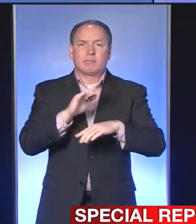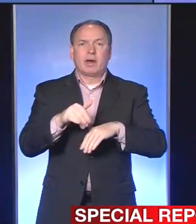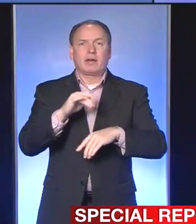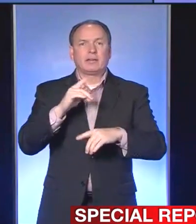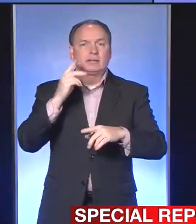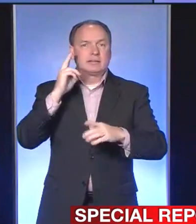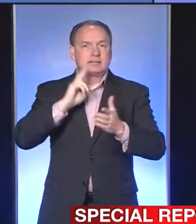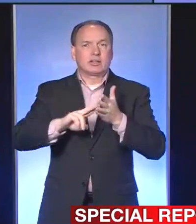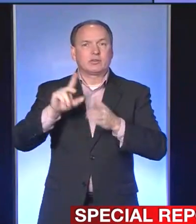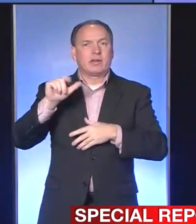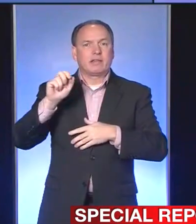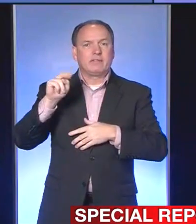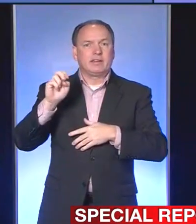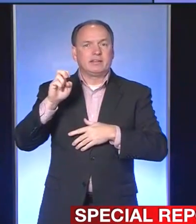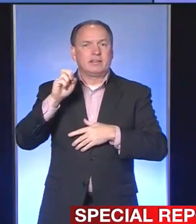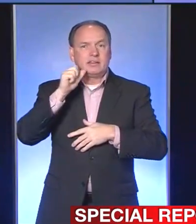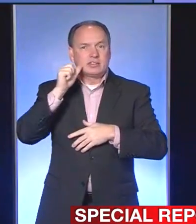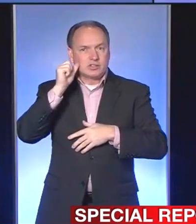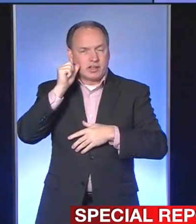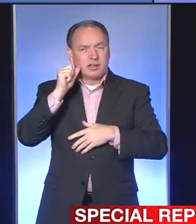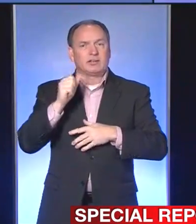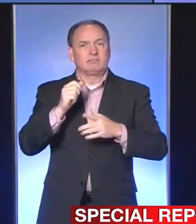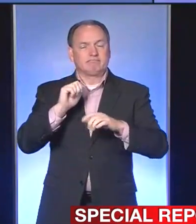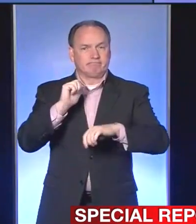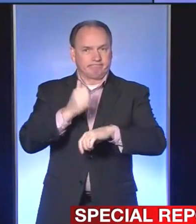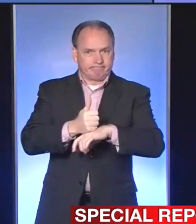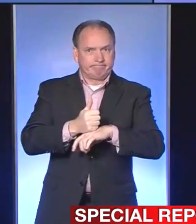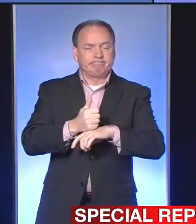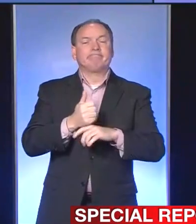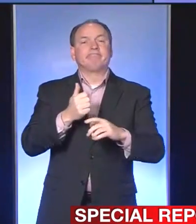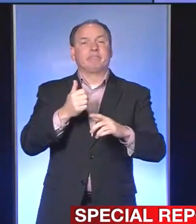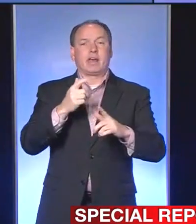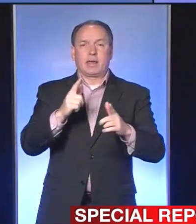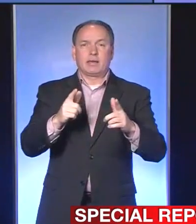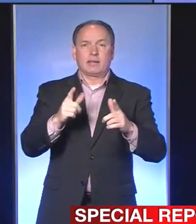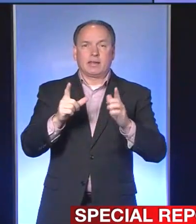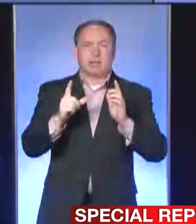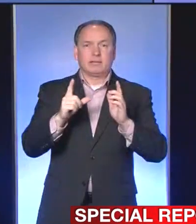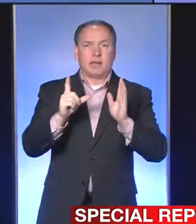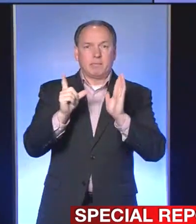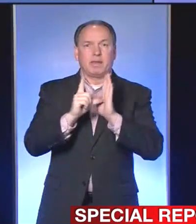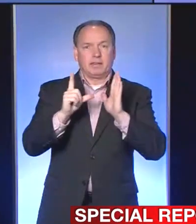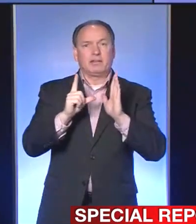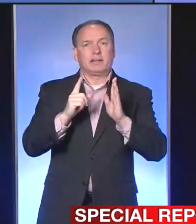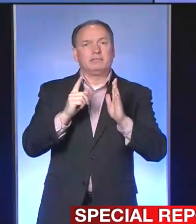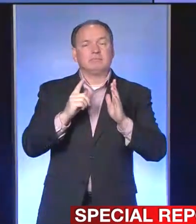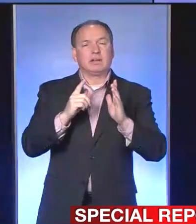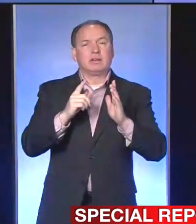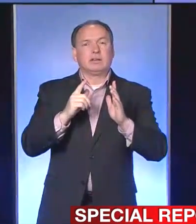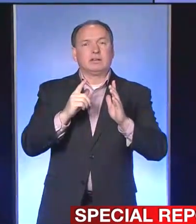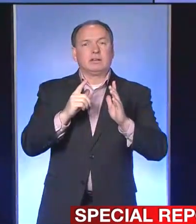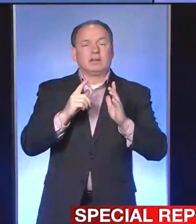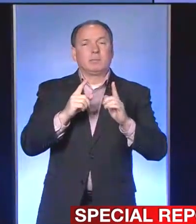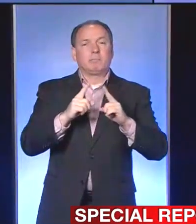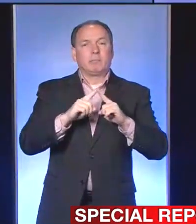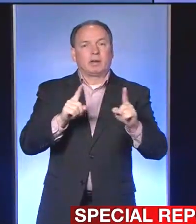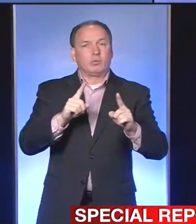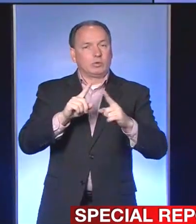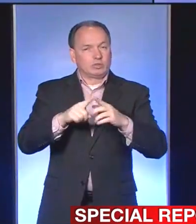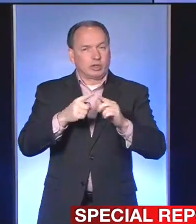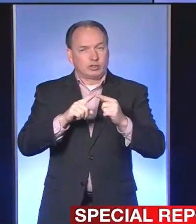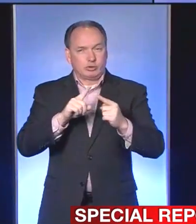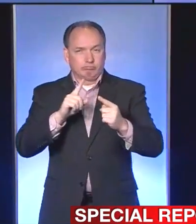that goes into effect immediately, but enforcement starts Sunday at 8 p.m.,